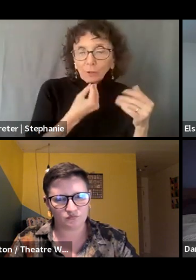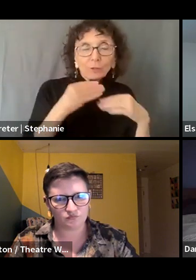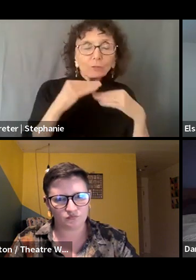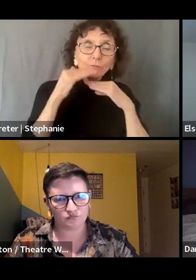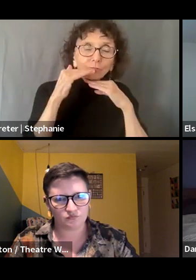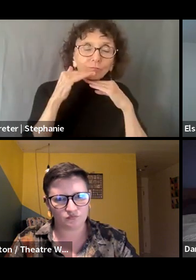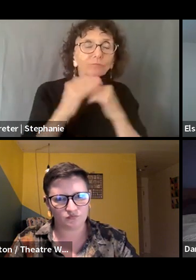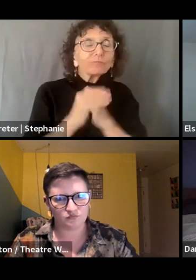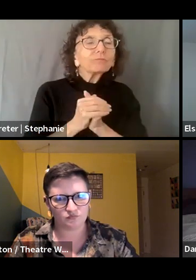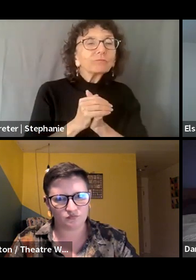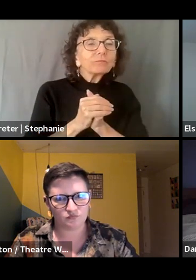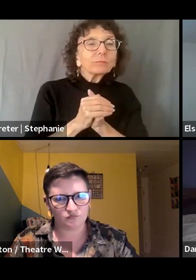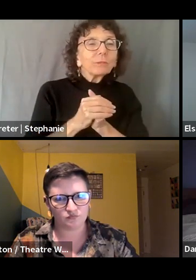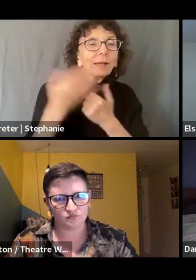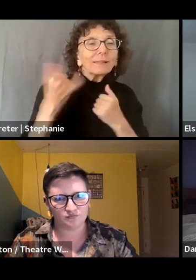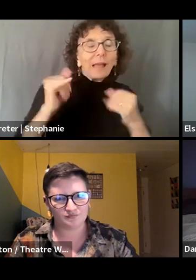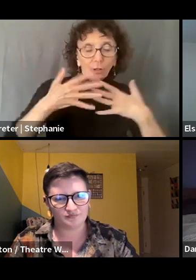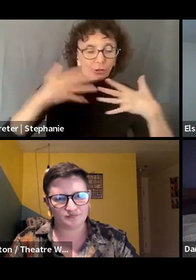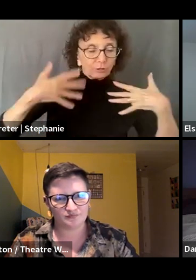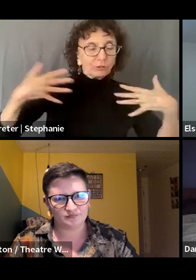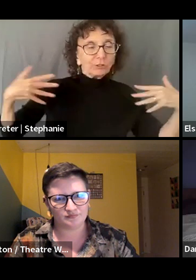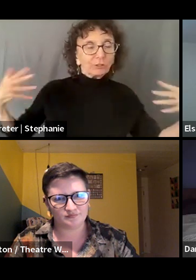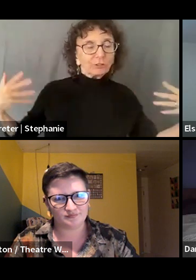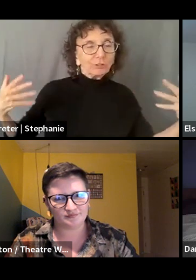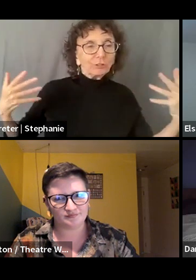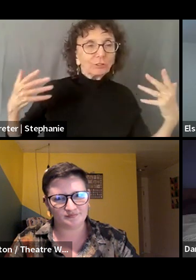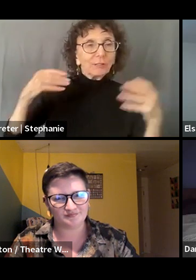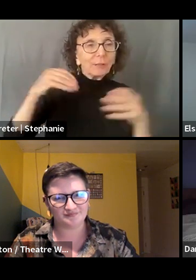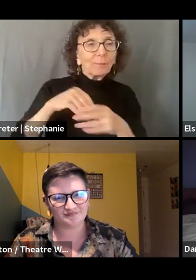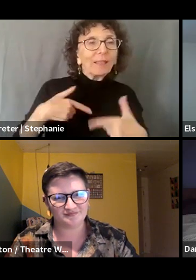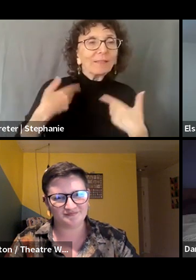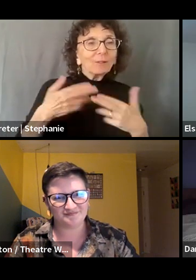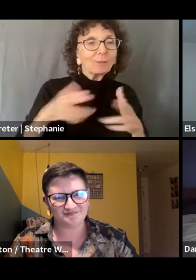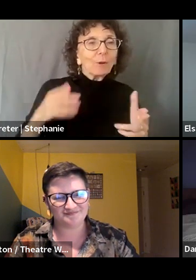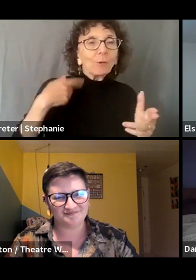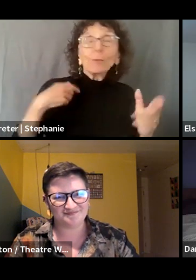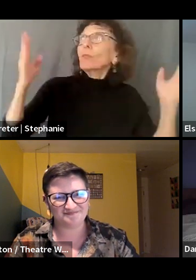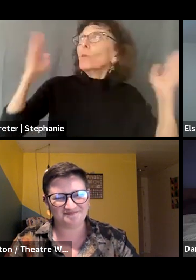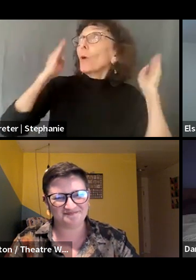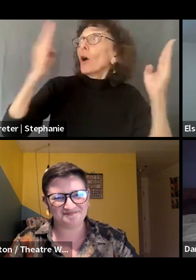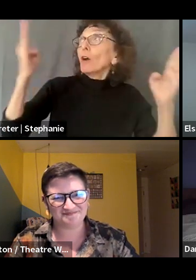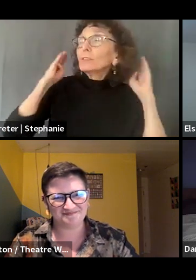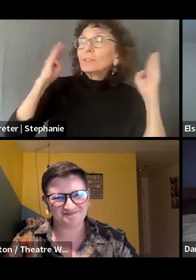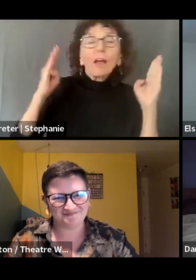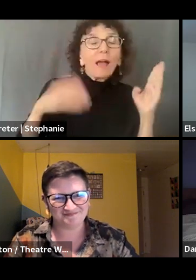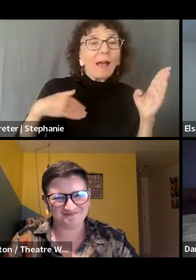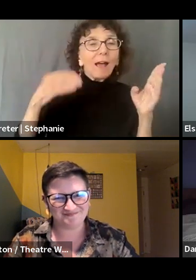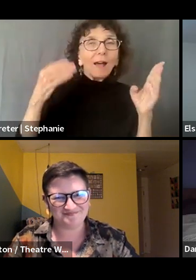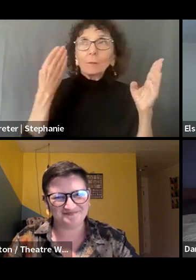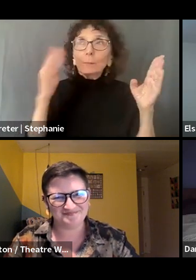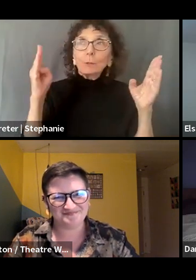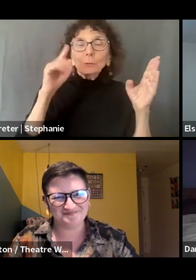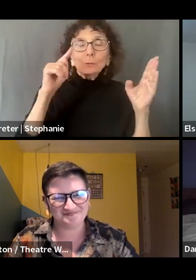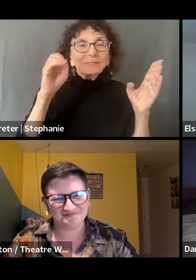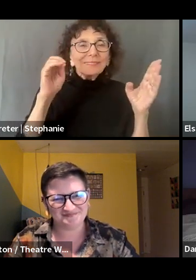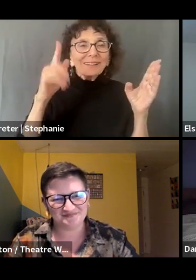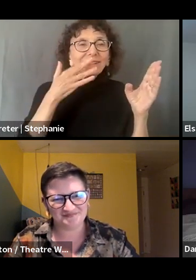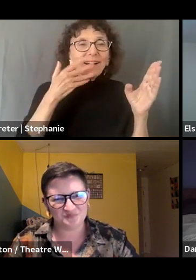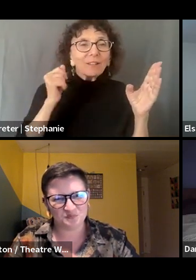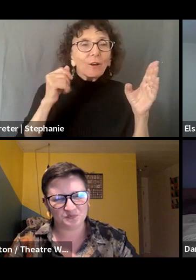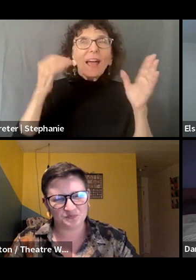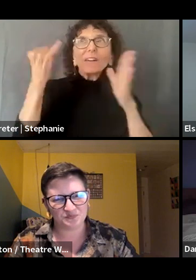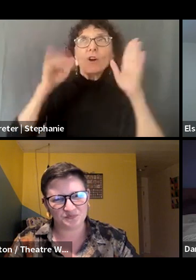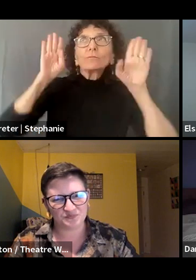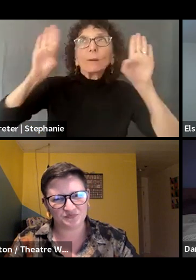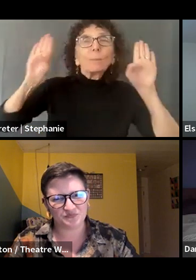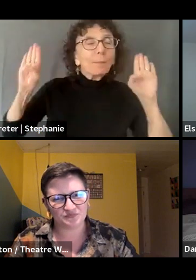wearing a yellow floral shirt sitting in my living room in front of some teal walls with some art. And I will